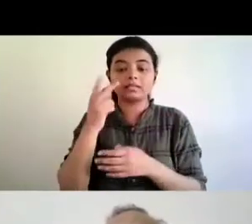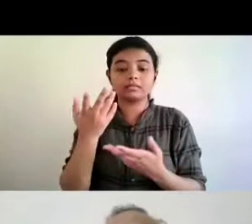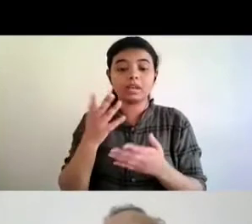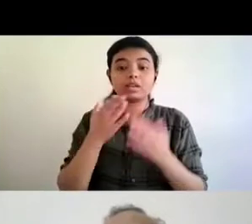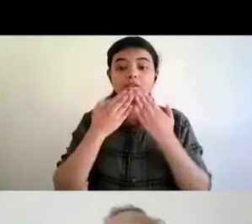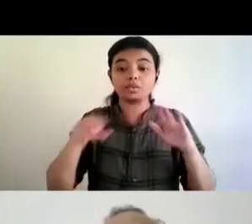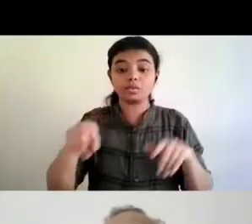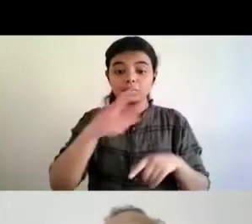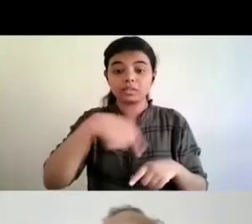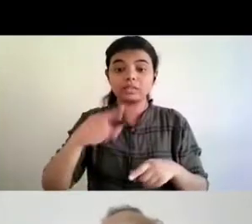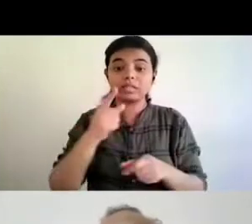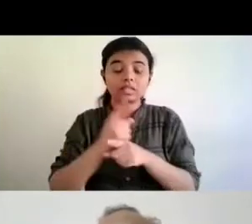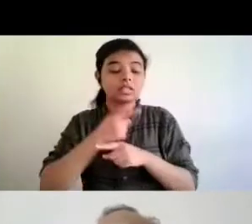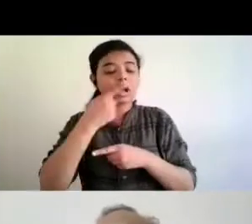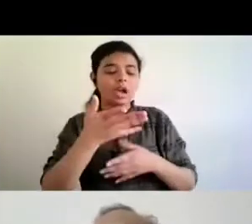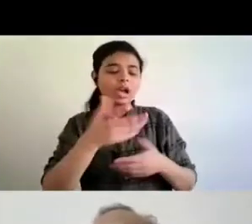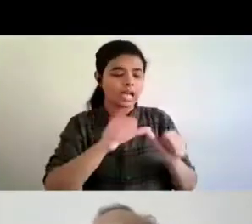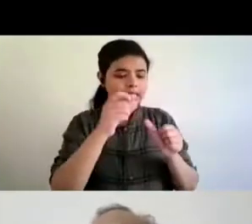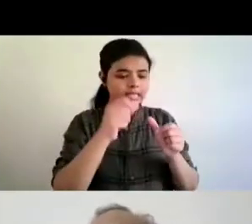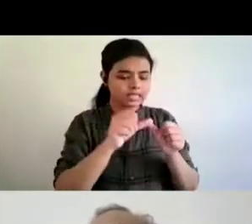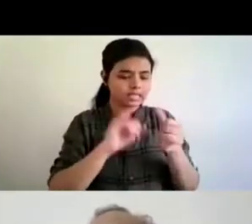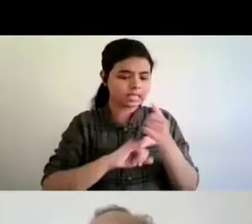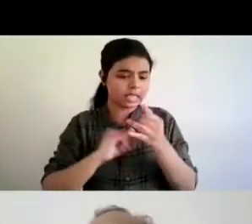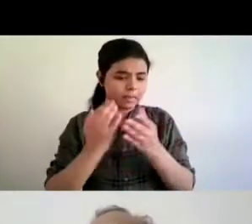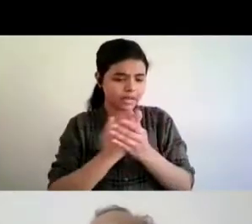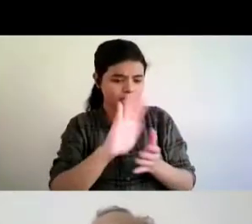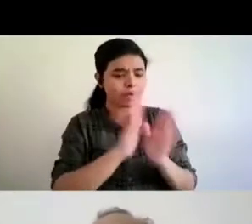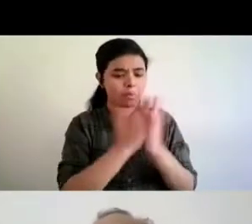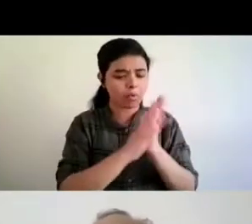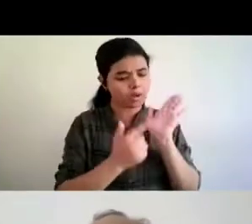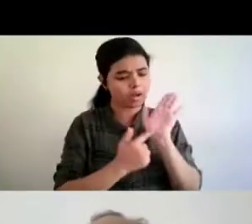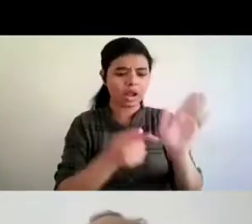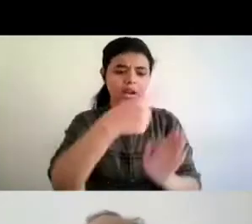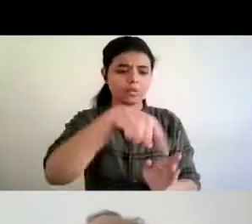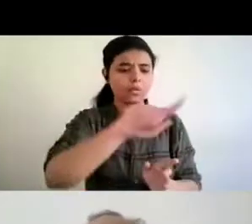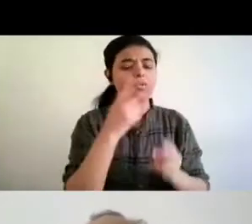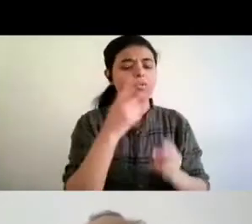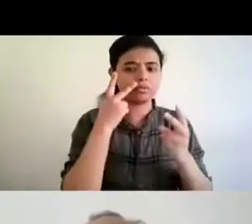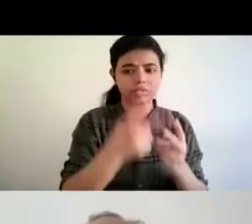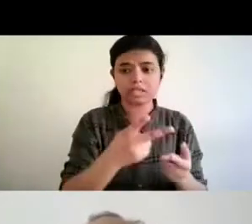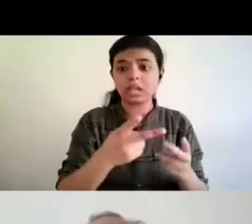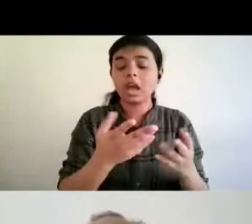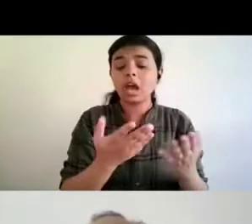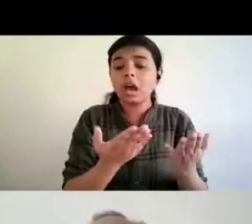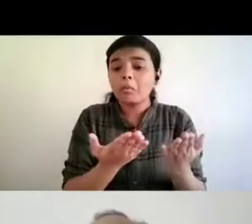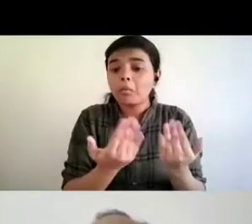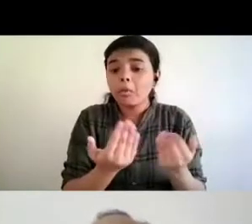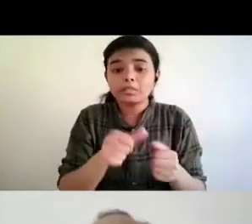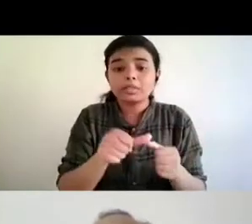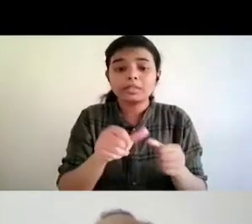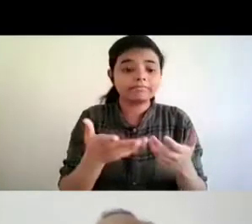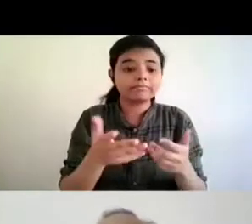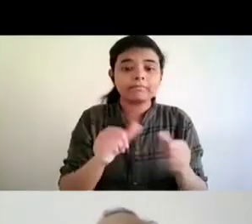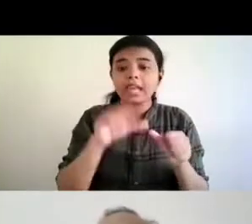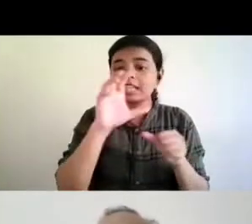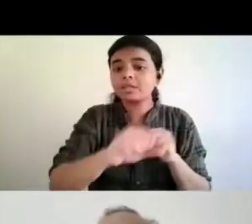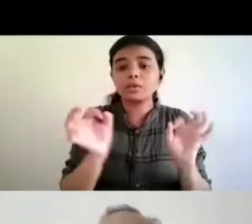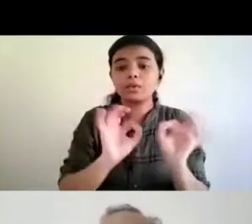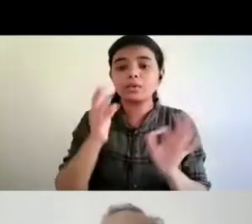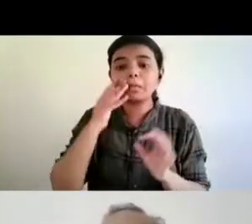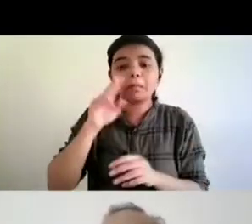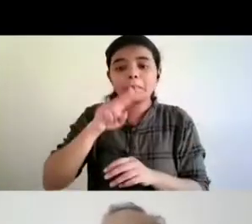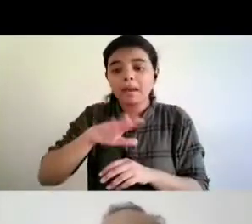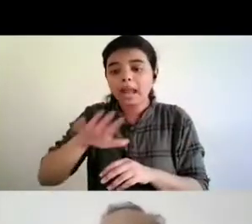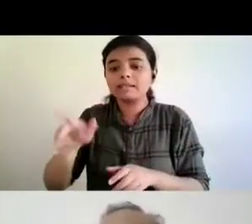for completing their assignment now uh and if that text is not available in accessible format then